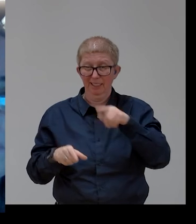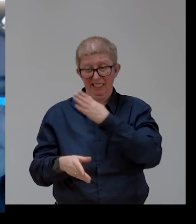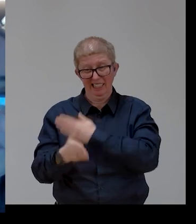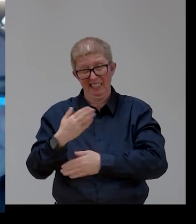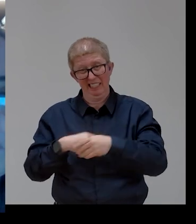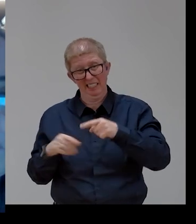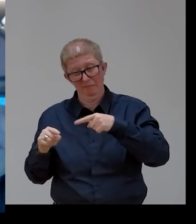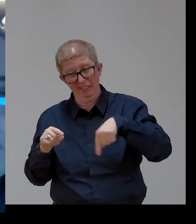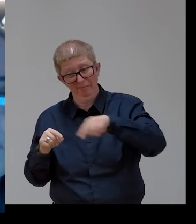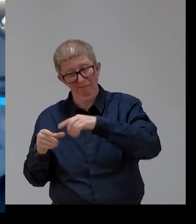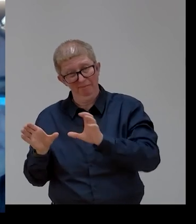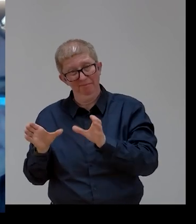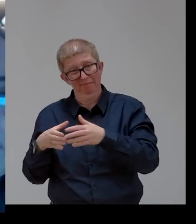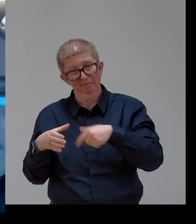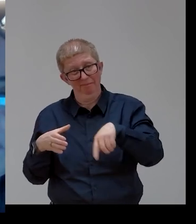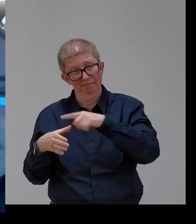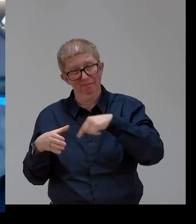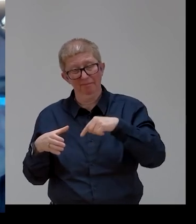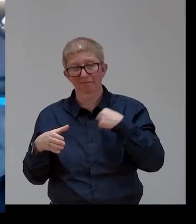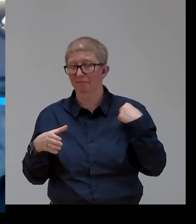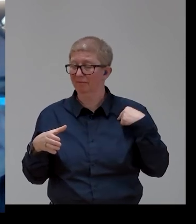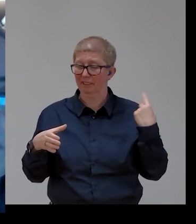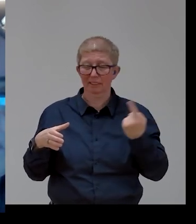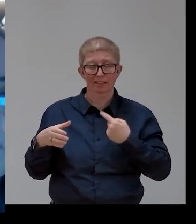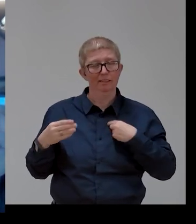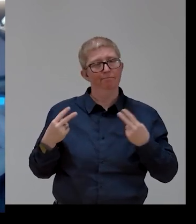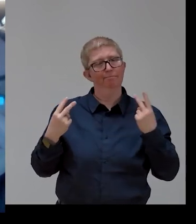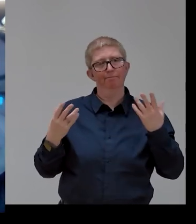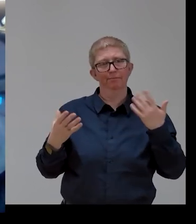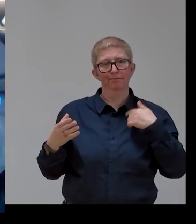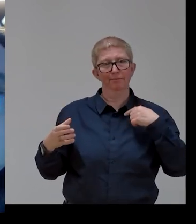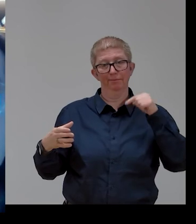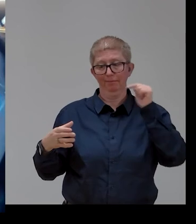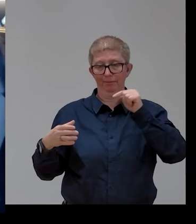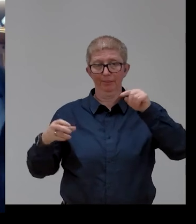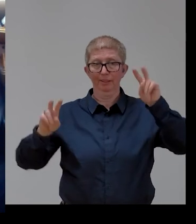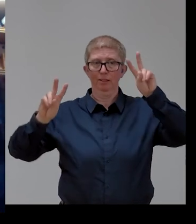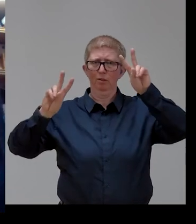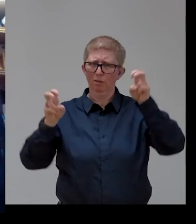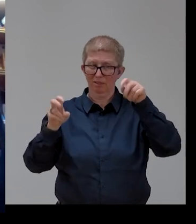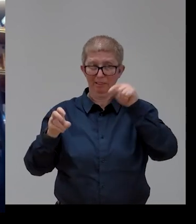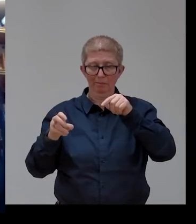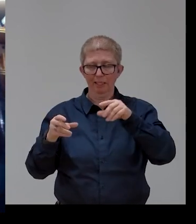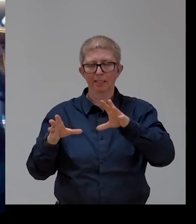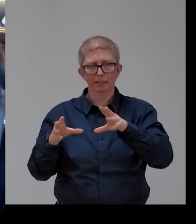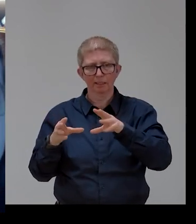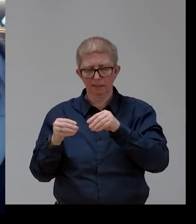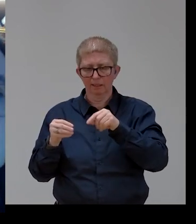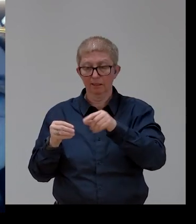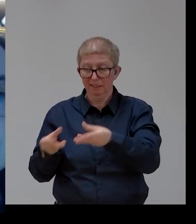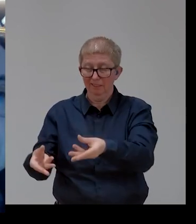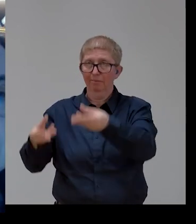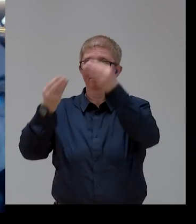our intention to put in the top of political agenda. And Inman say the new strategy